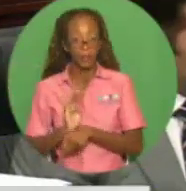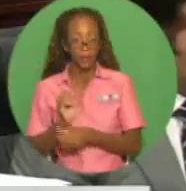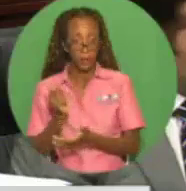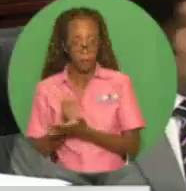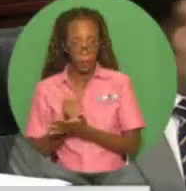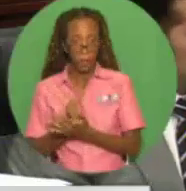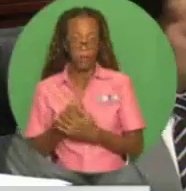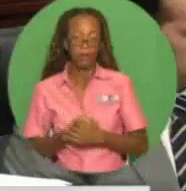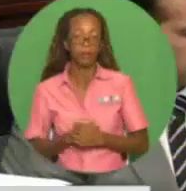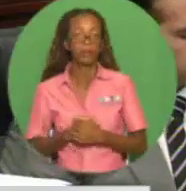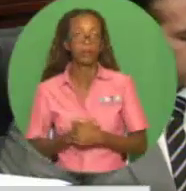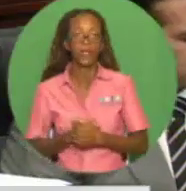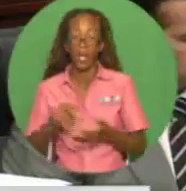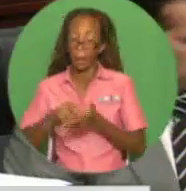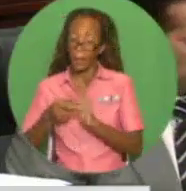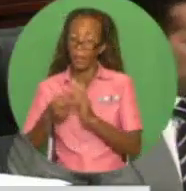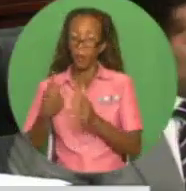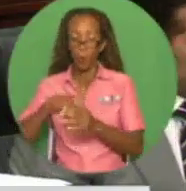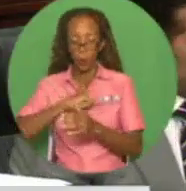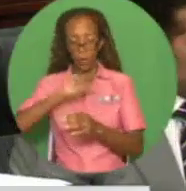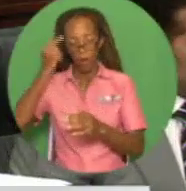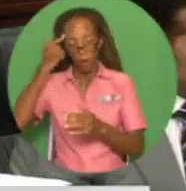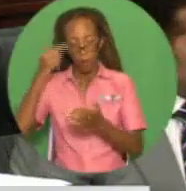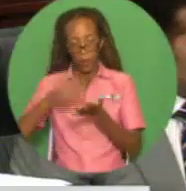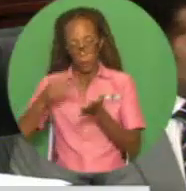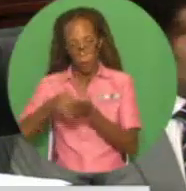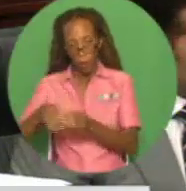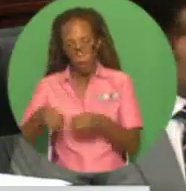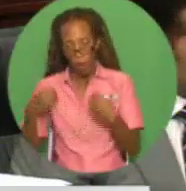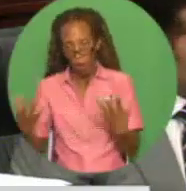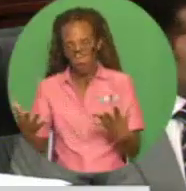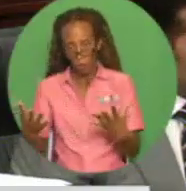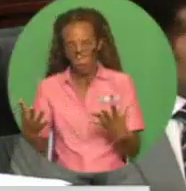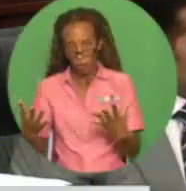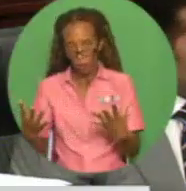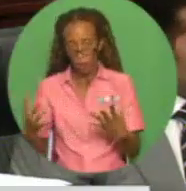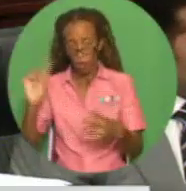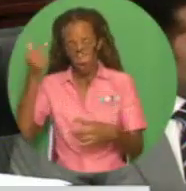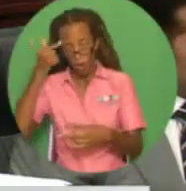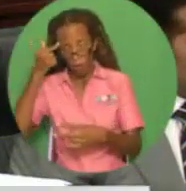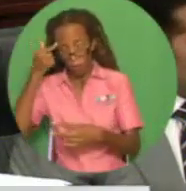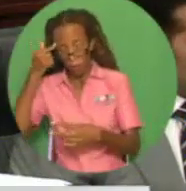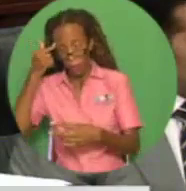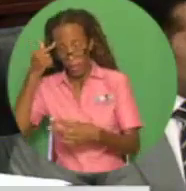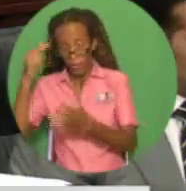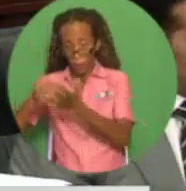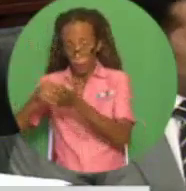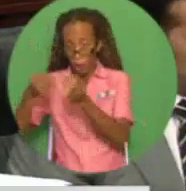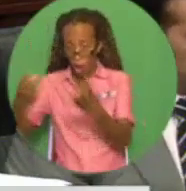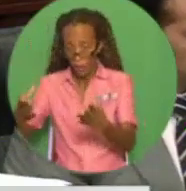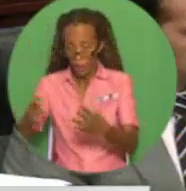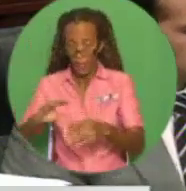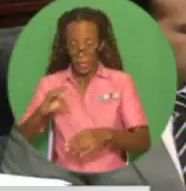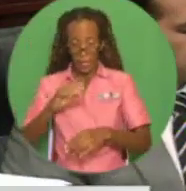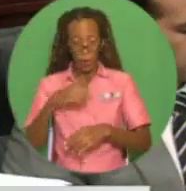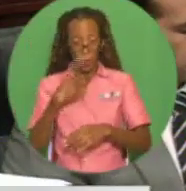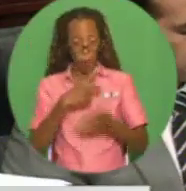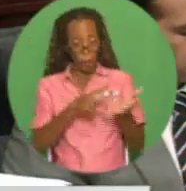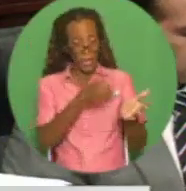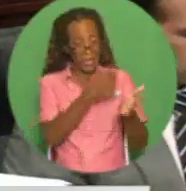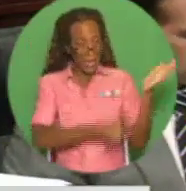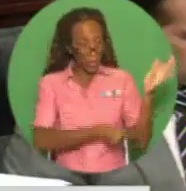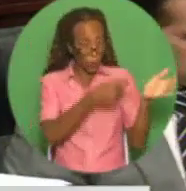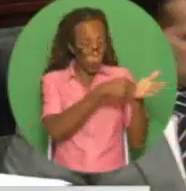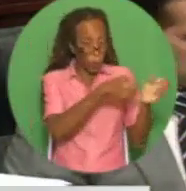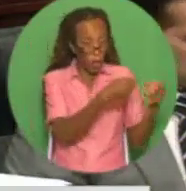increased the public debt. This has placed a severe burden on the Treasury and on taxpayers, especially in